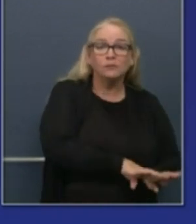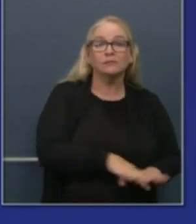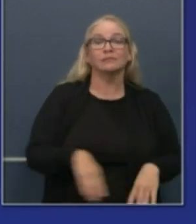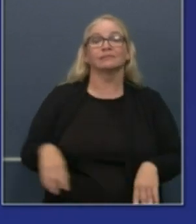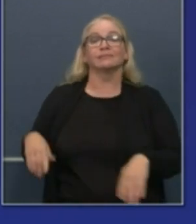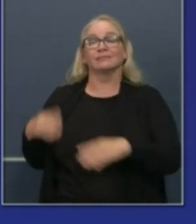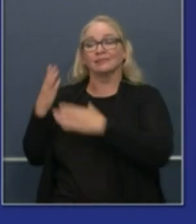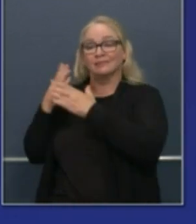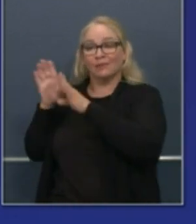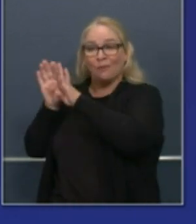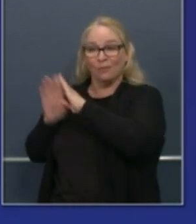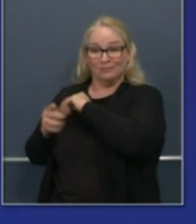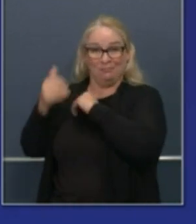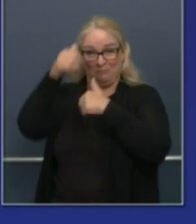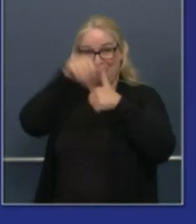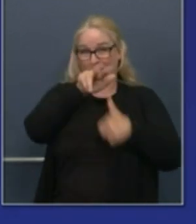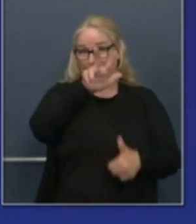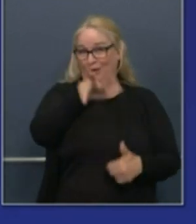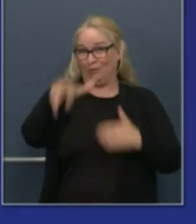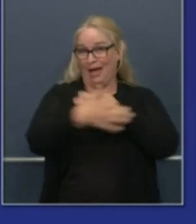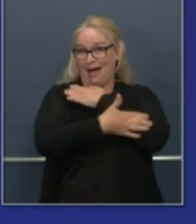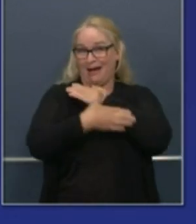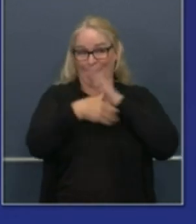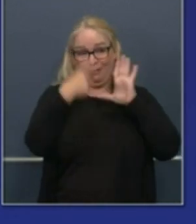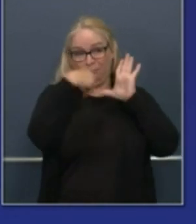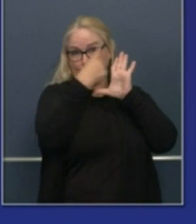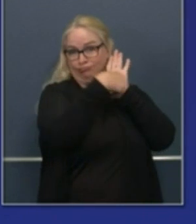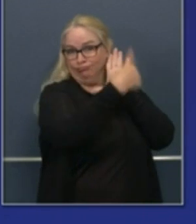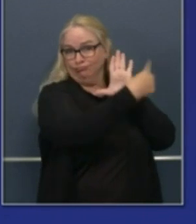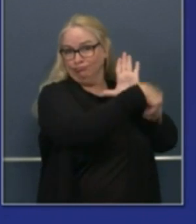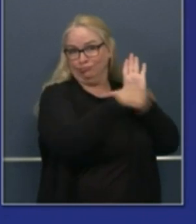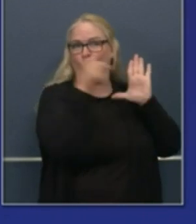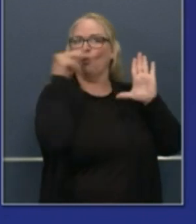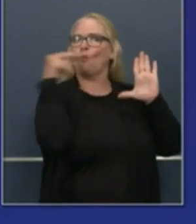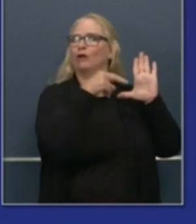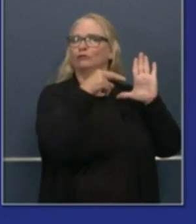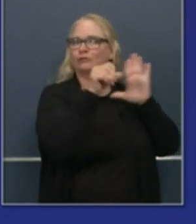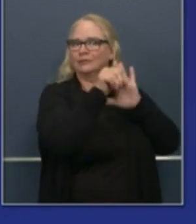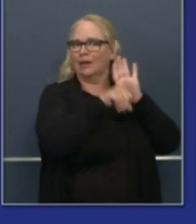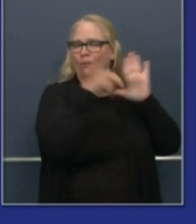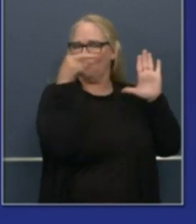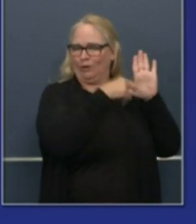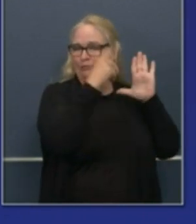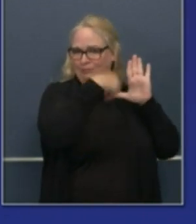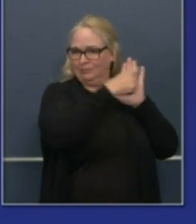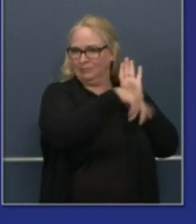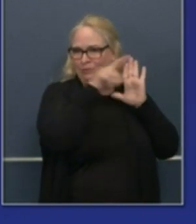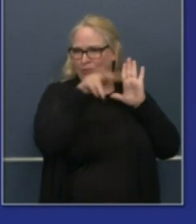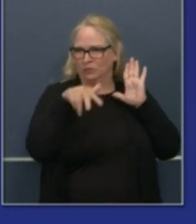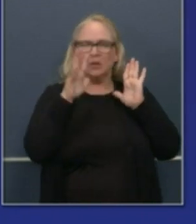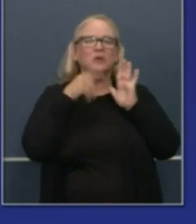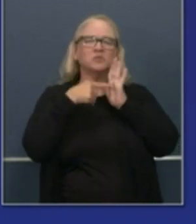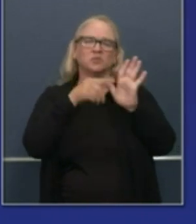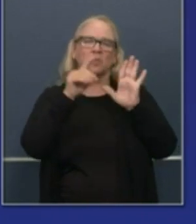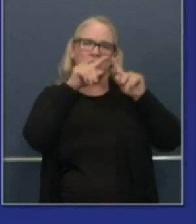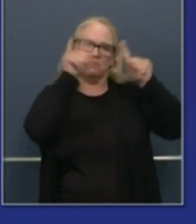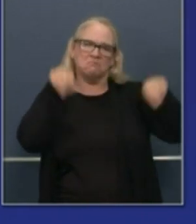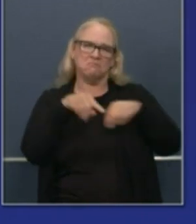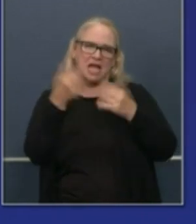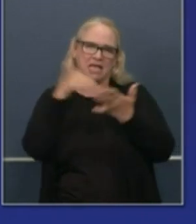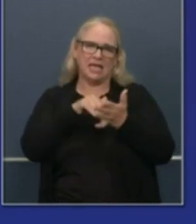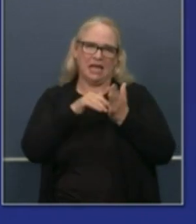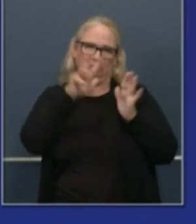33 counties and I'll give you an update on those county lists here in a moment. Again focusing on indoor operations